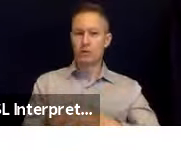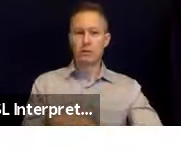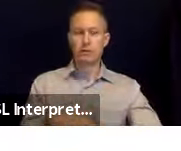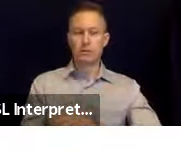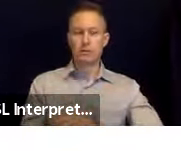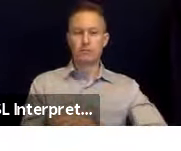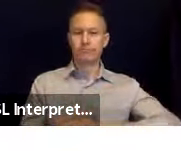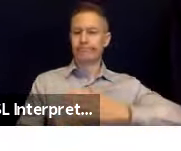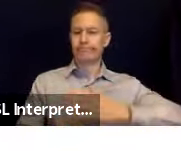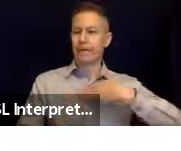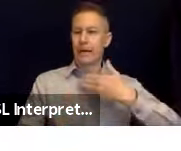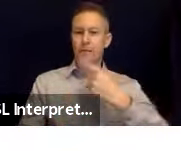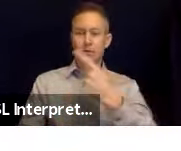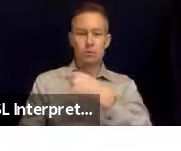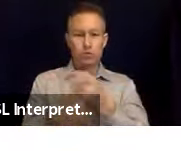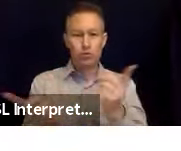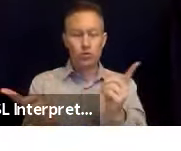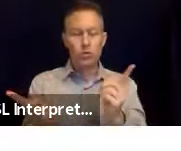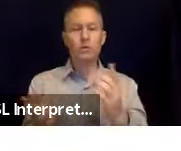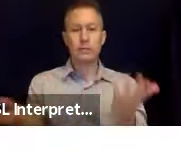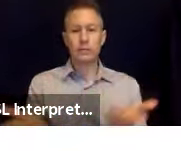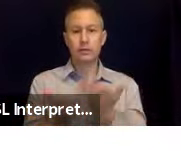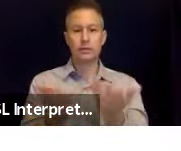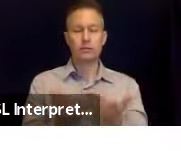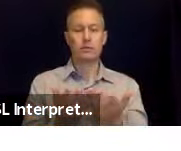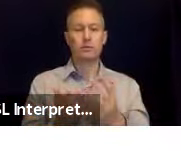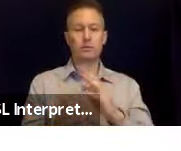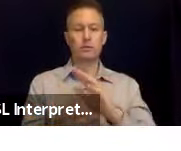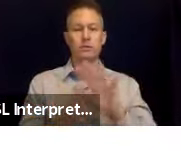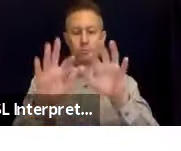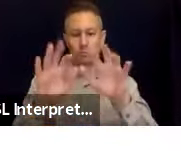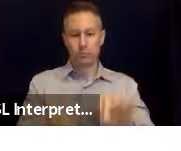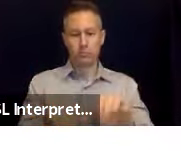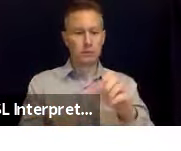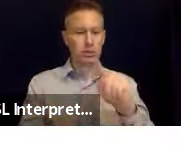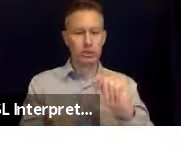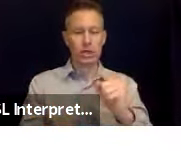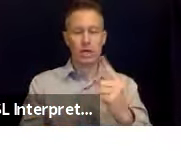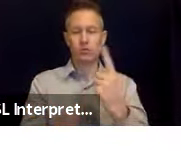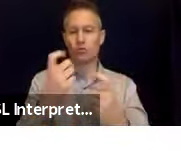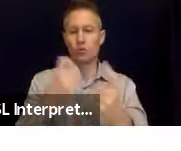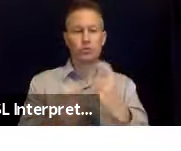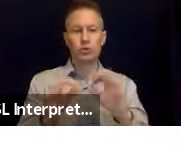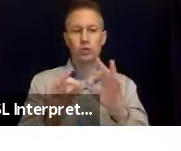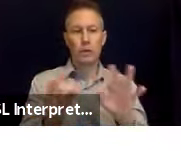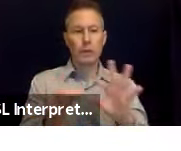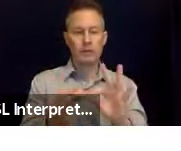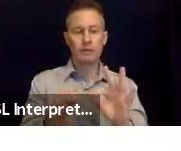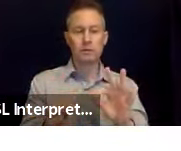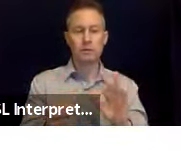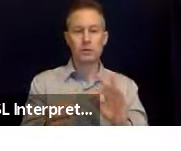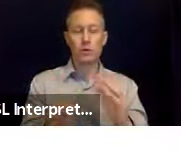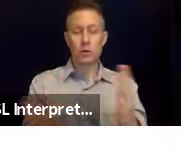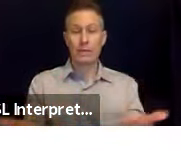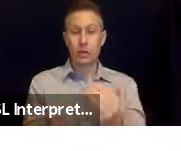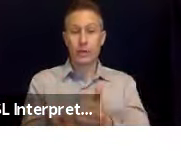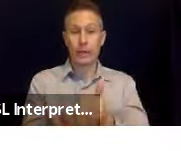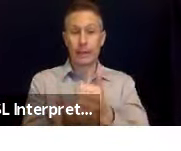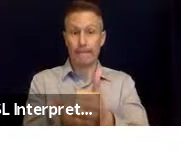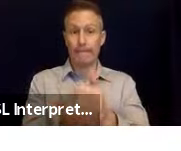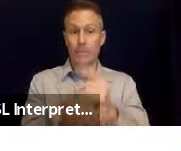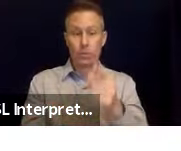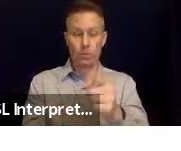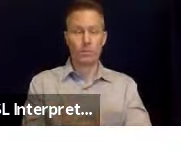glad everyone's here. Please put your questions, comments in the chat. We're watching. We are here to help. And what we want to talk about now, though,